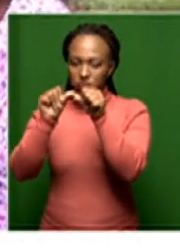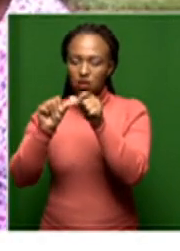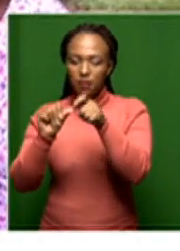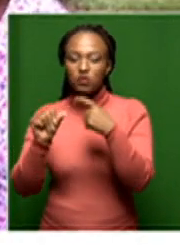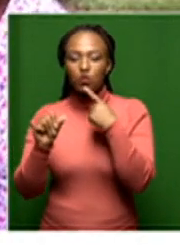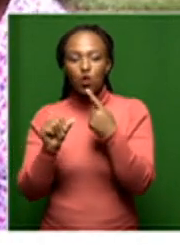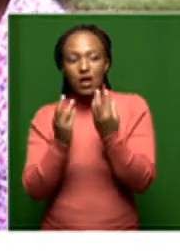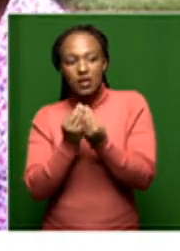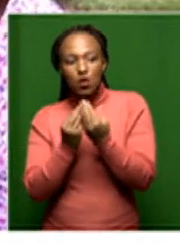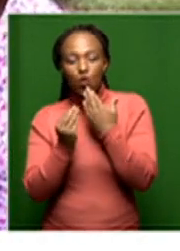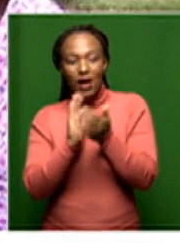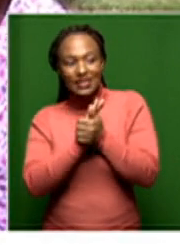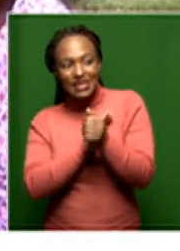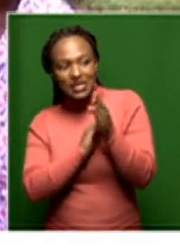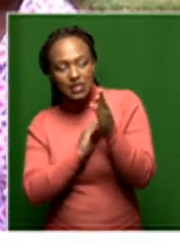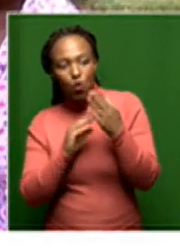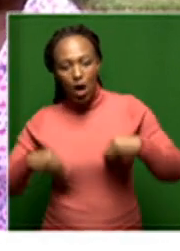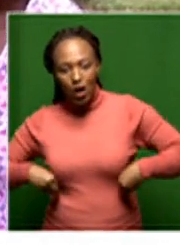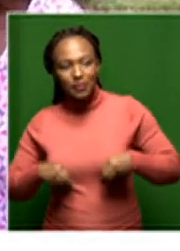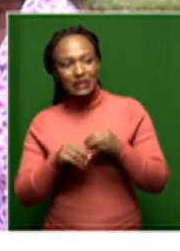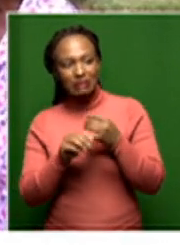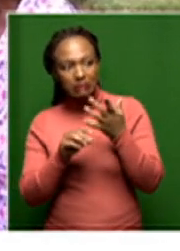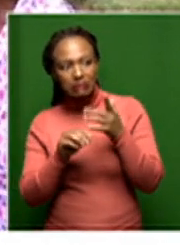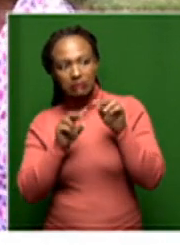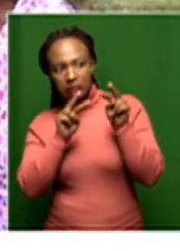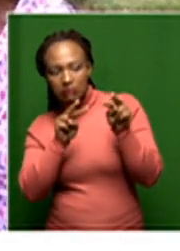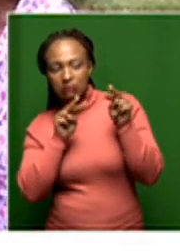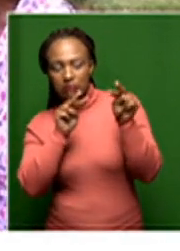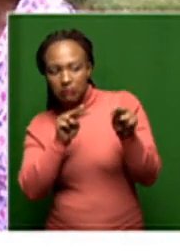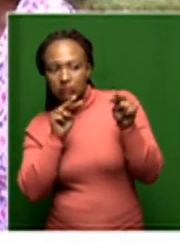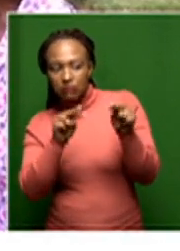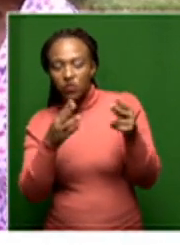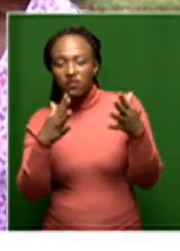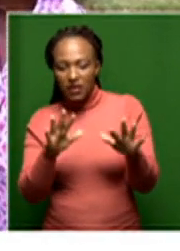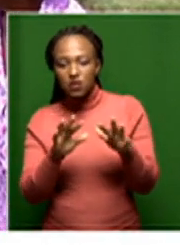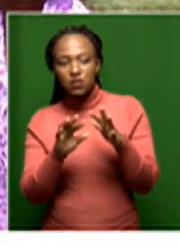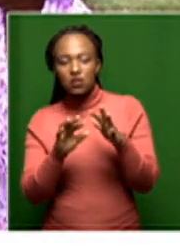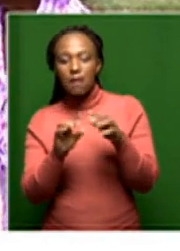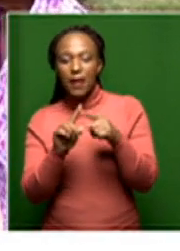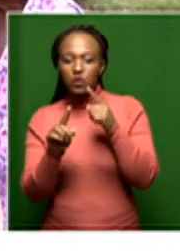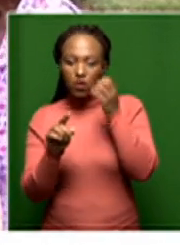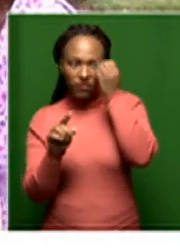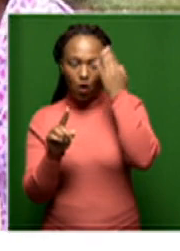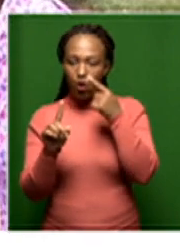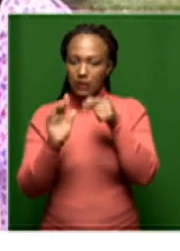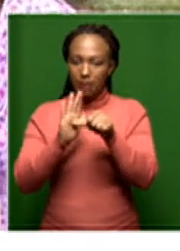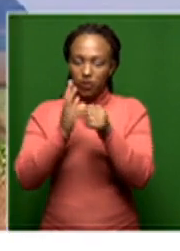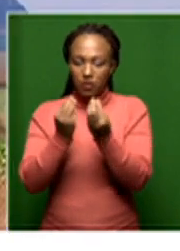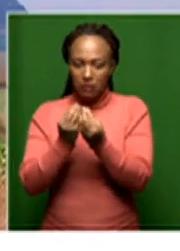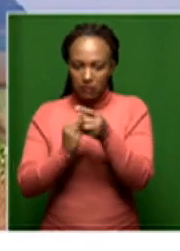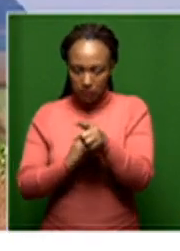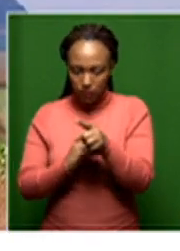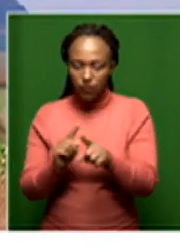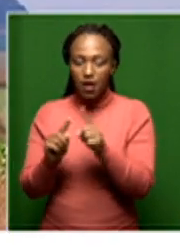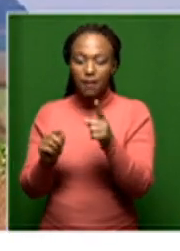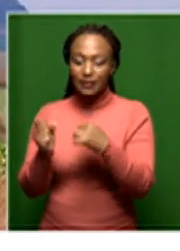by elements of incompetency and corruption. There are also, I must say, there are also structural problems